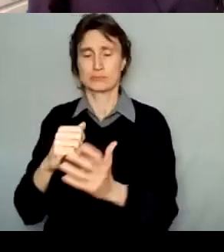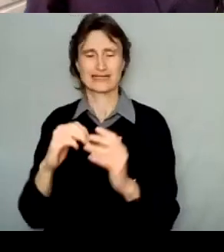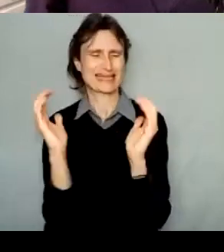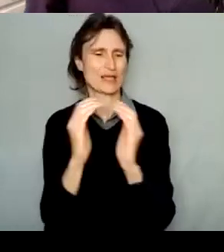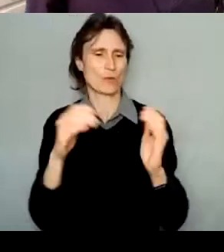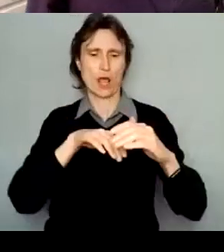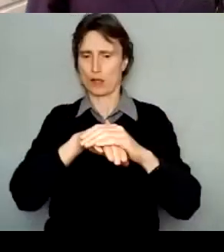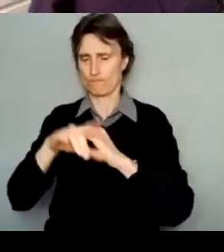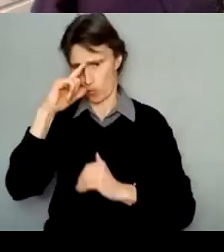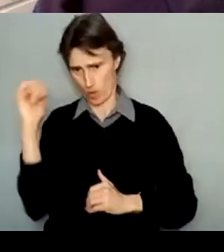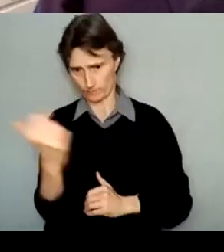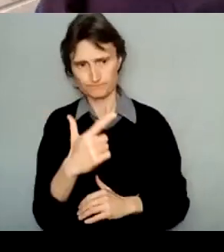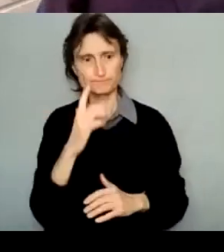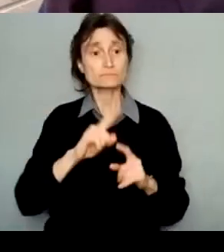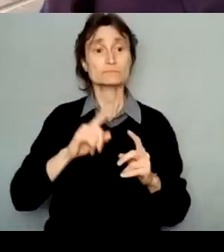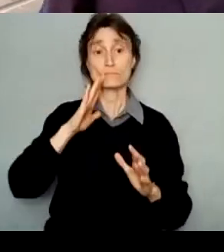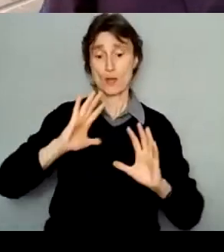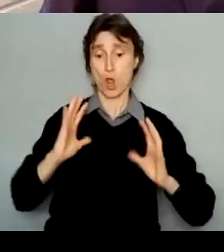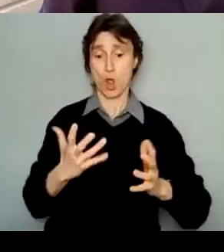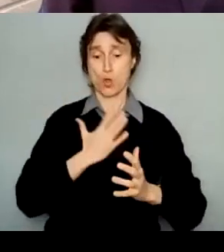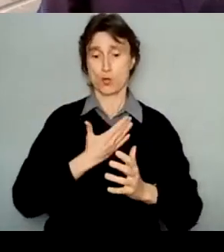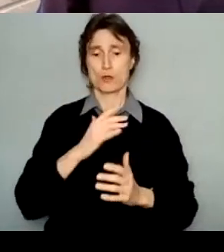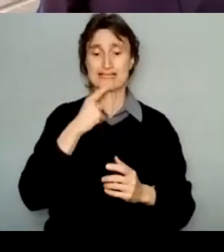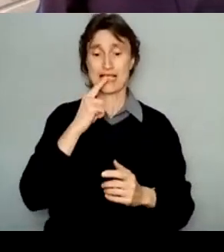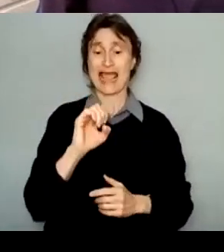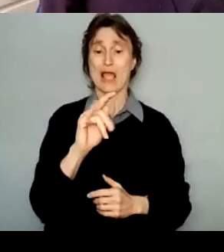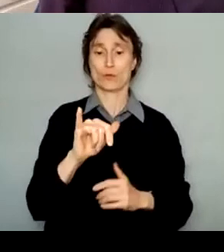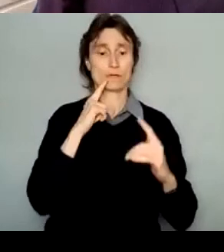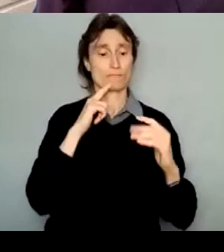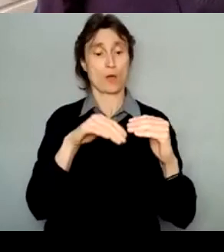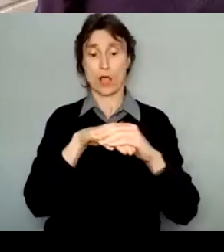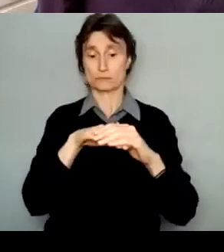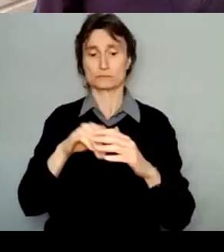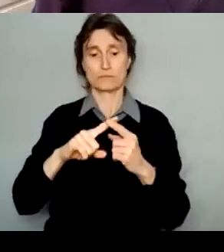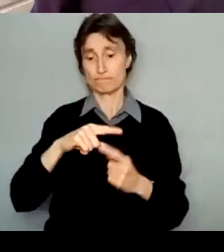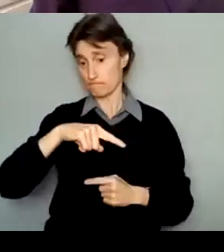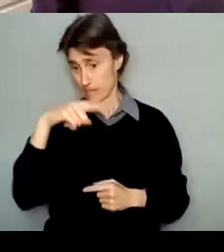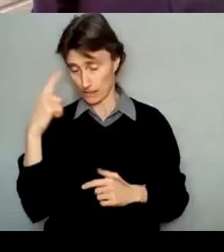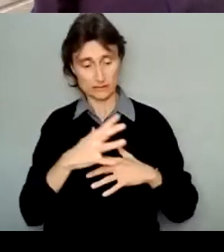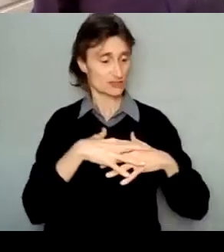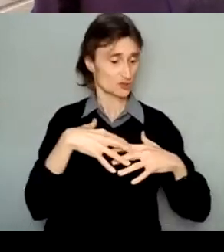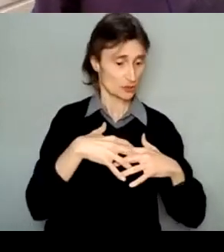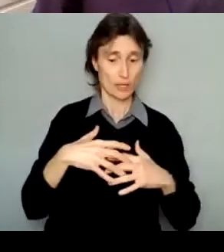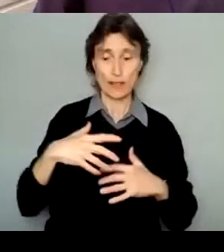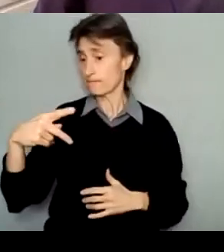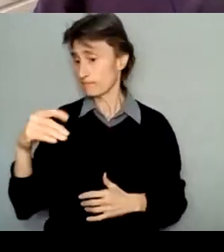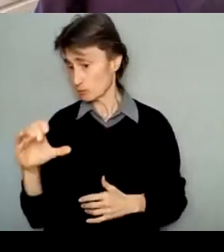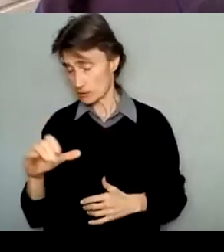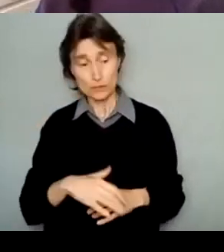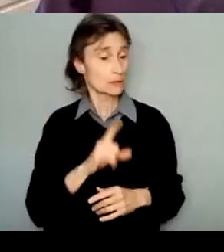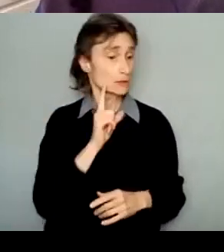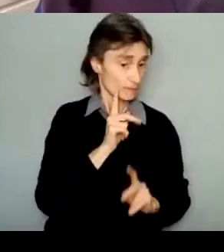priority groups identified for this program are Indigenous, Black, Persons of Color, Deaf Persons,